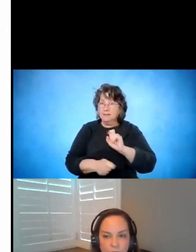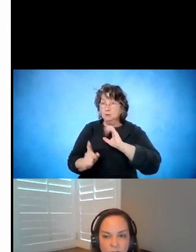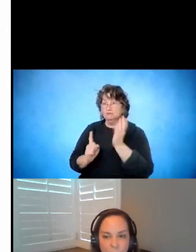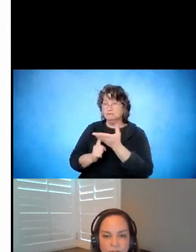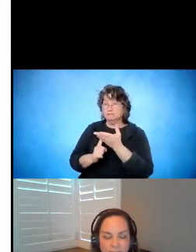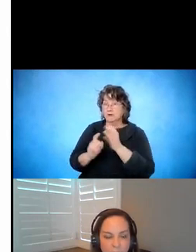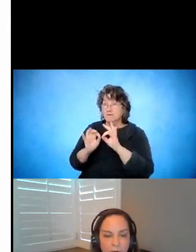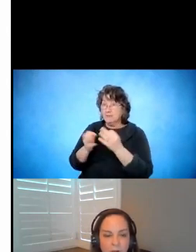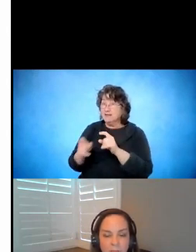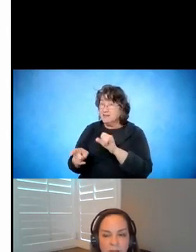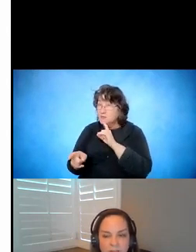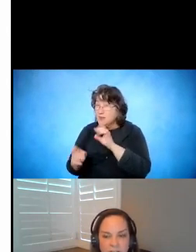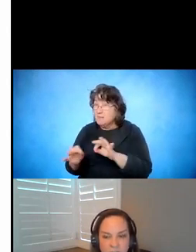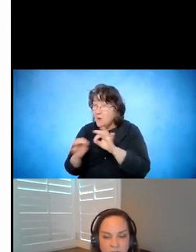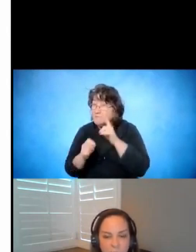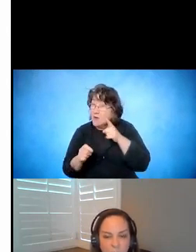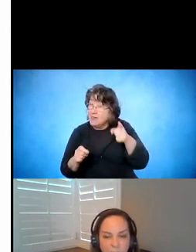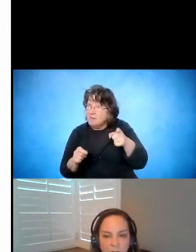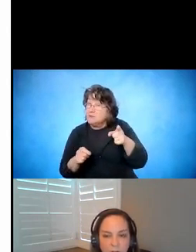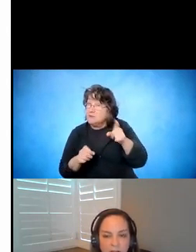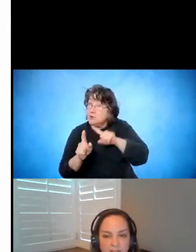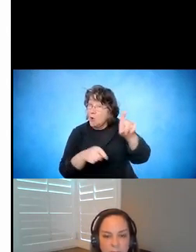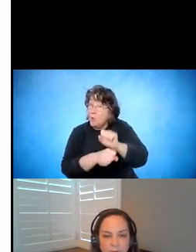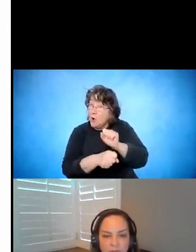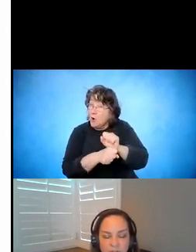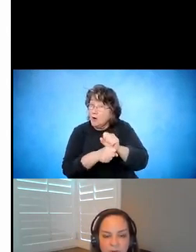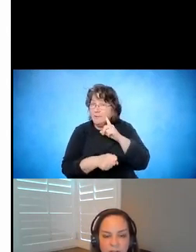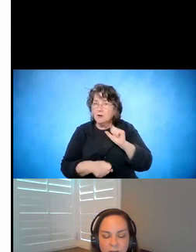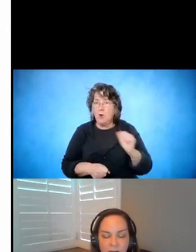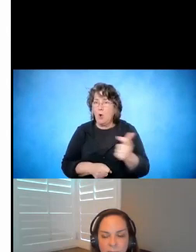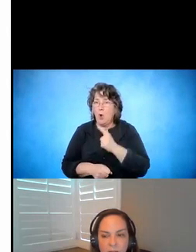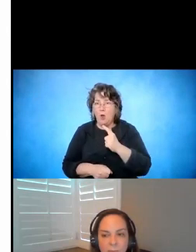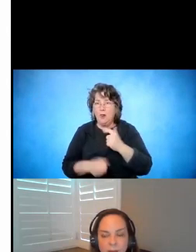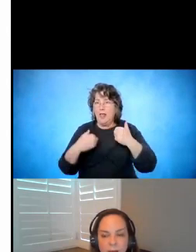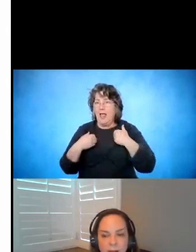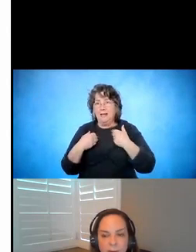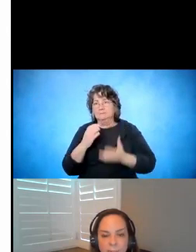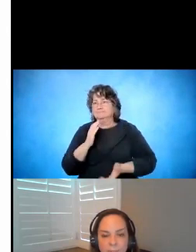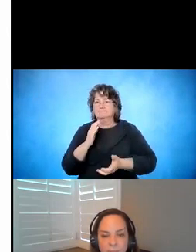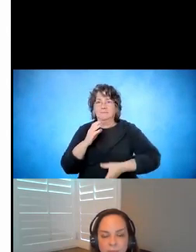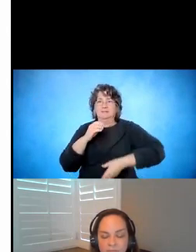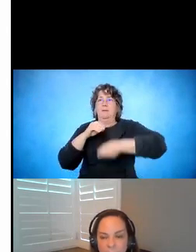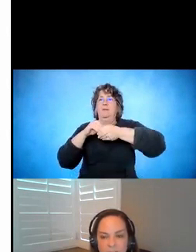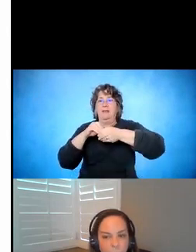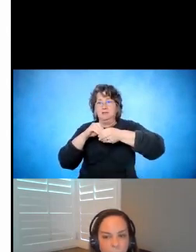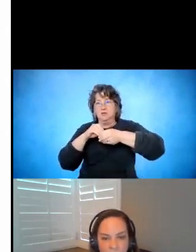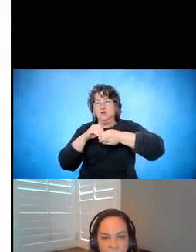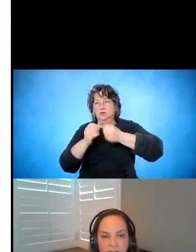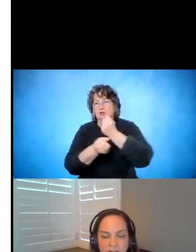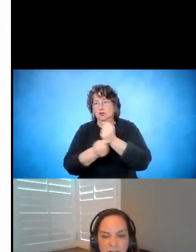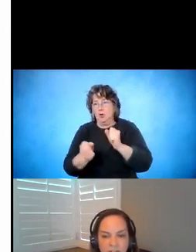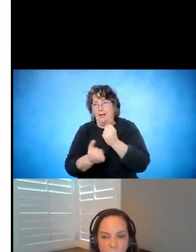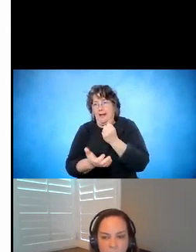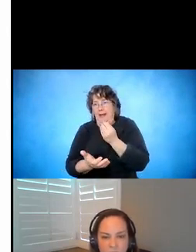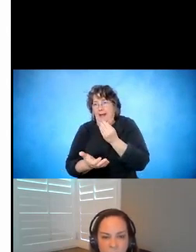road to go down because these students were all on supplemental security income. But the families were really